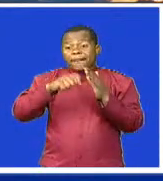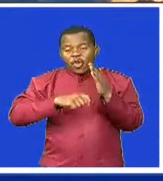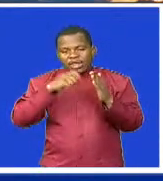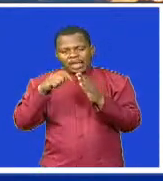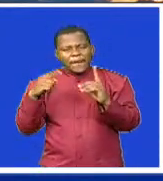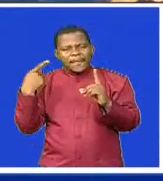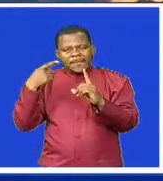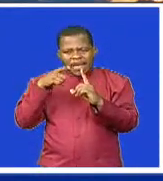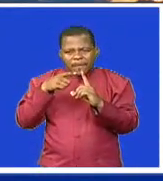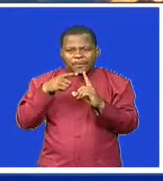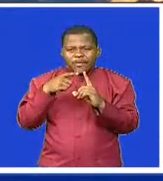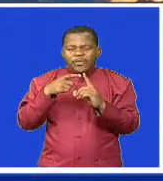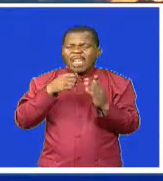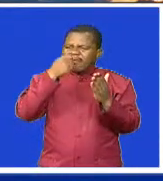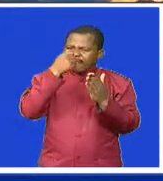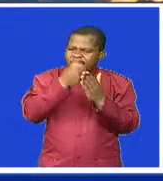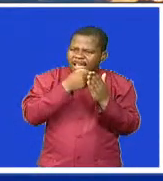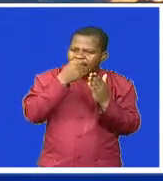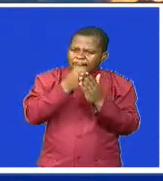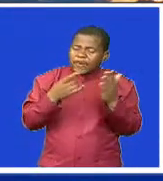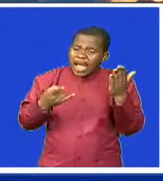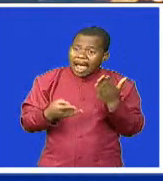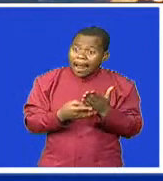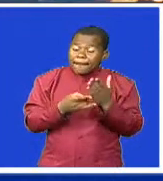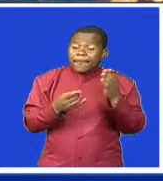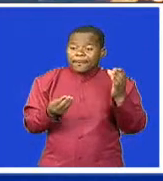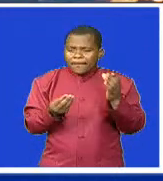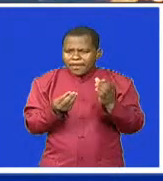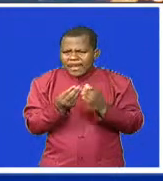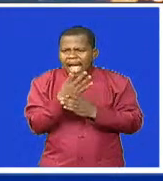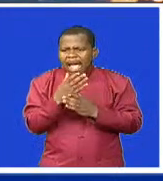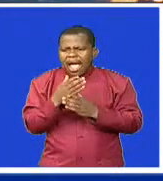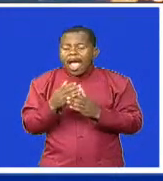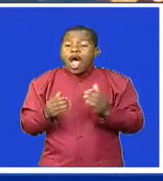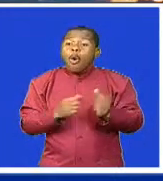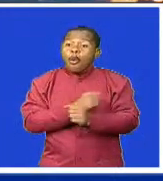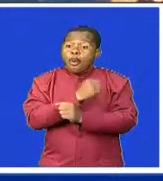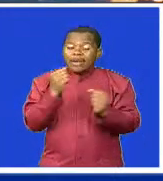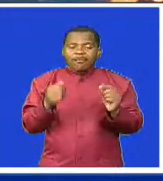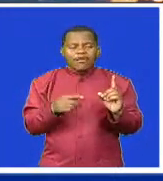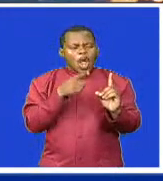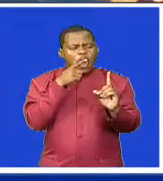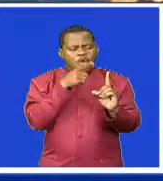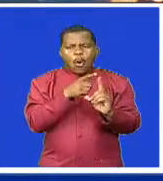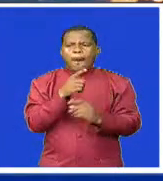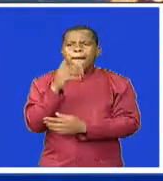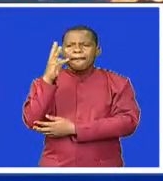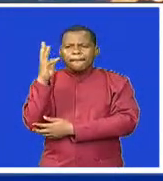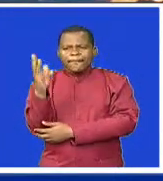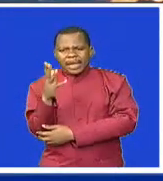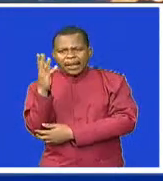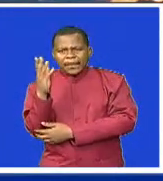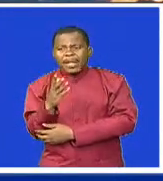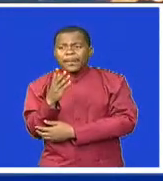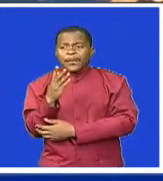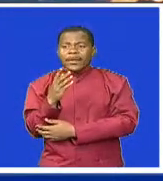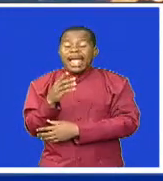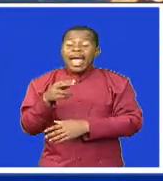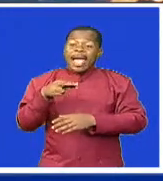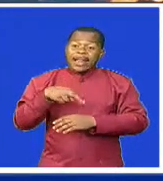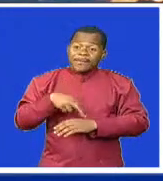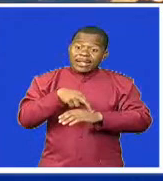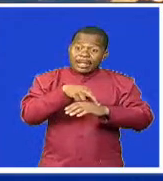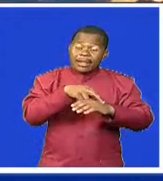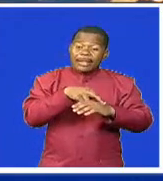Tlope was speaking on behalf of the Minister of Tourism and Environmental Affairs, Moses Villagati, when launching the Maloloja